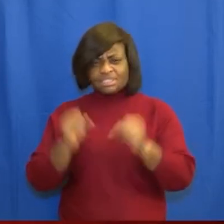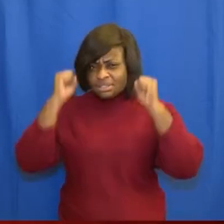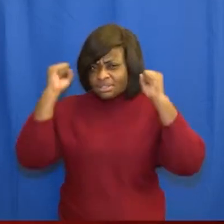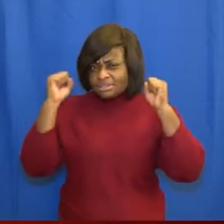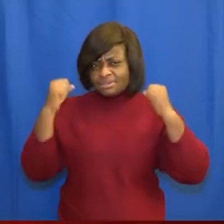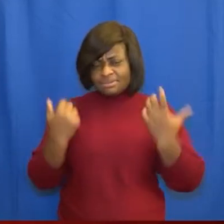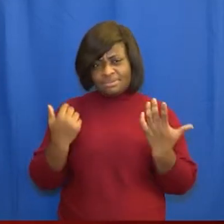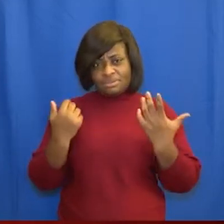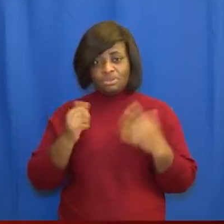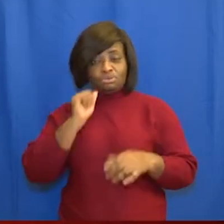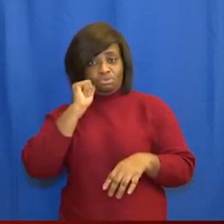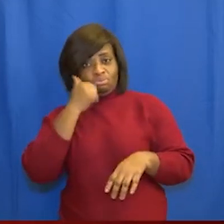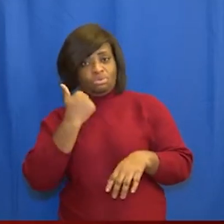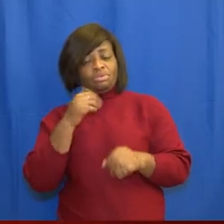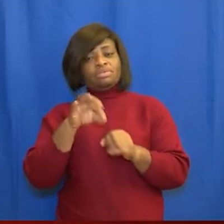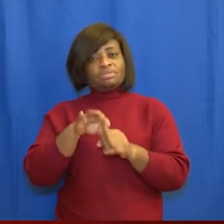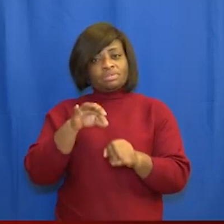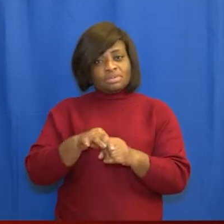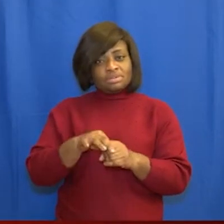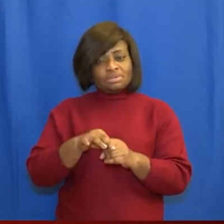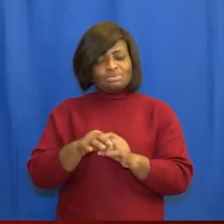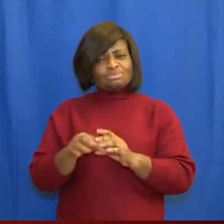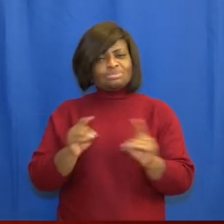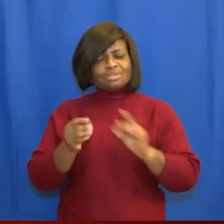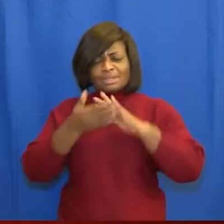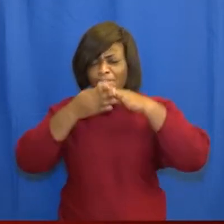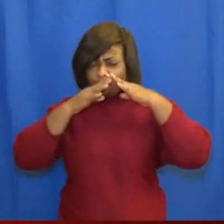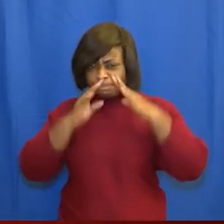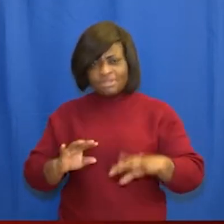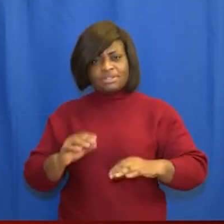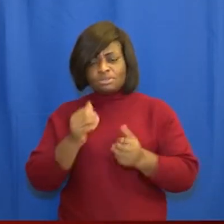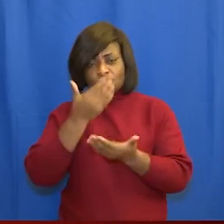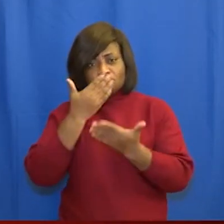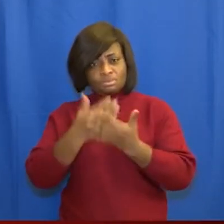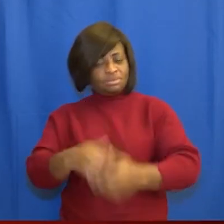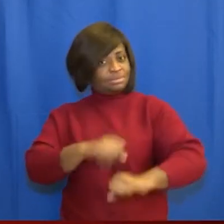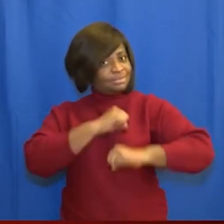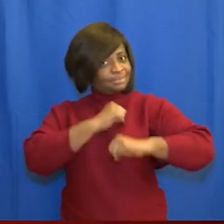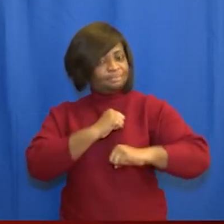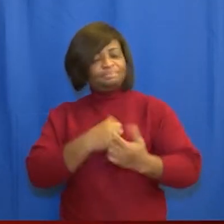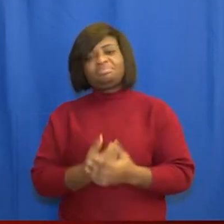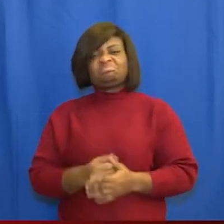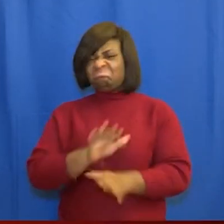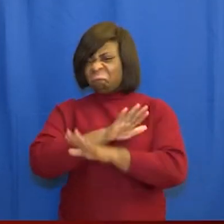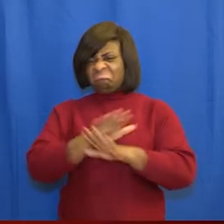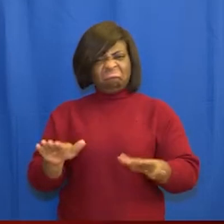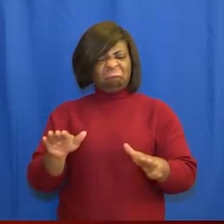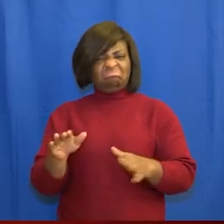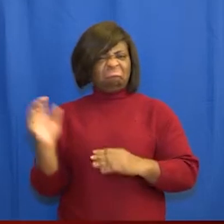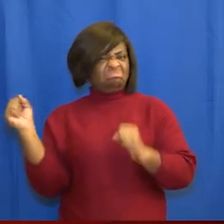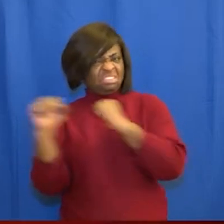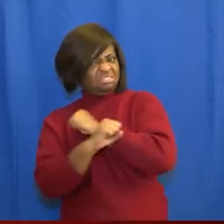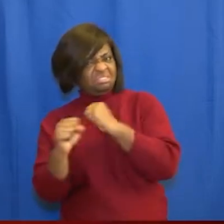that tomorrow's vote be conducted in an atmosphere of peace and security devoid of intimidation and